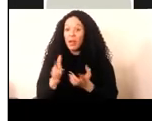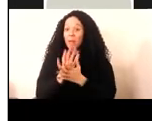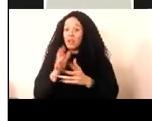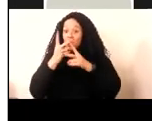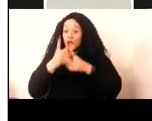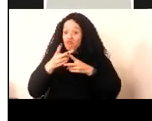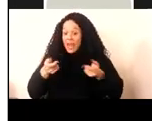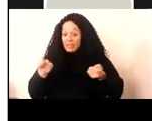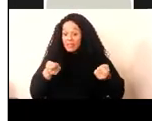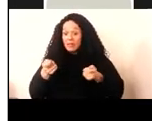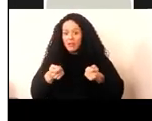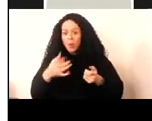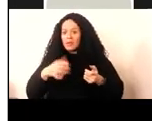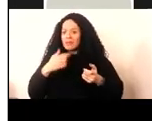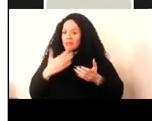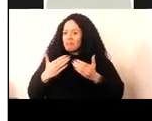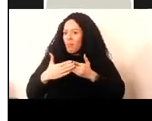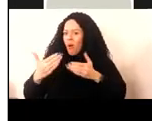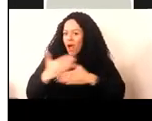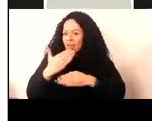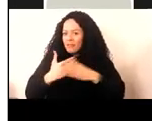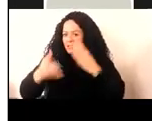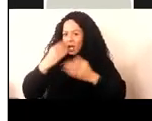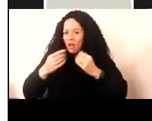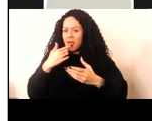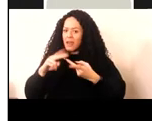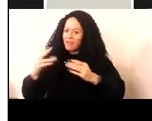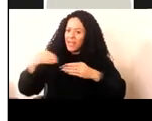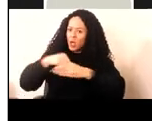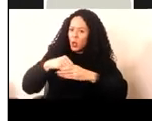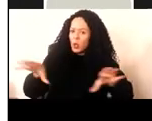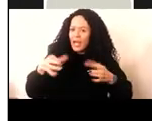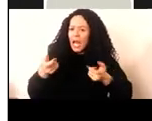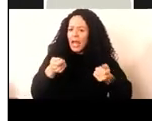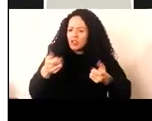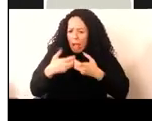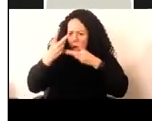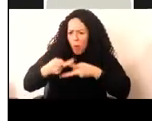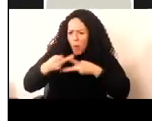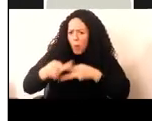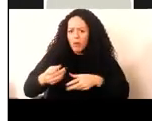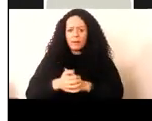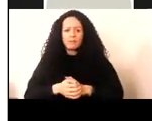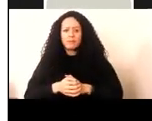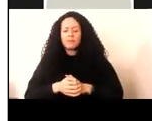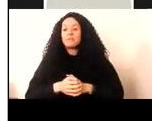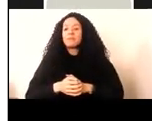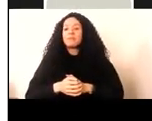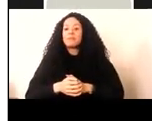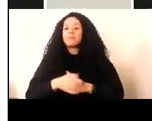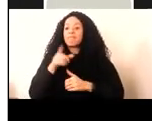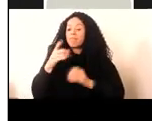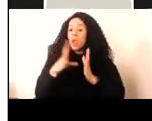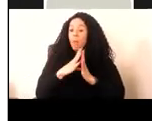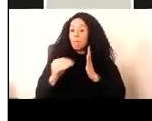and decision making when bringing such things into a collection. The dynamic decision making model that Tom and Stephen have